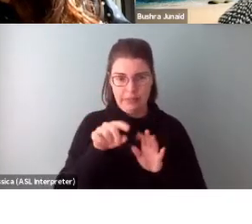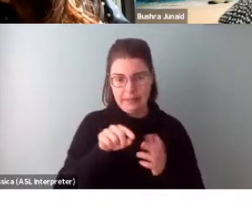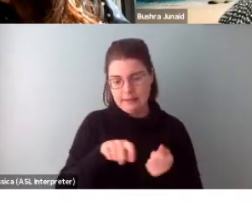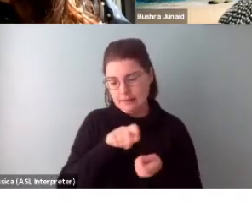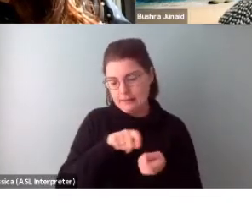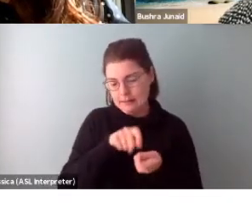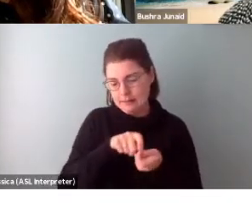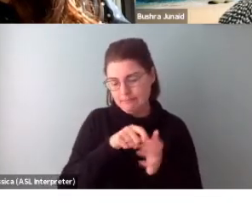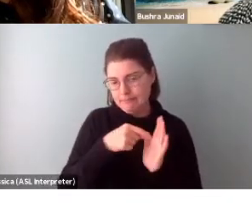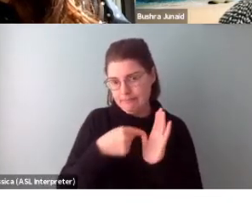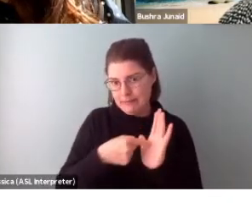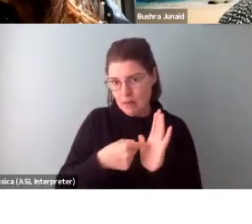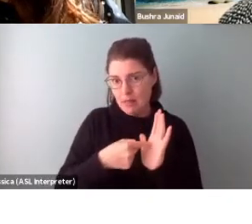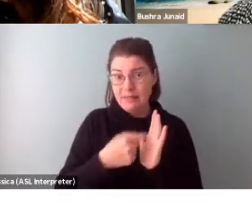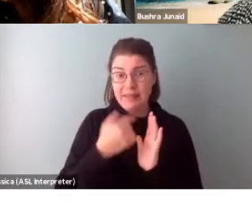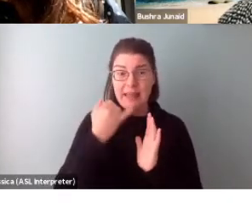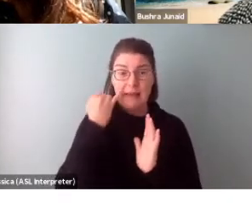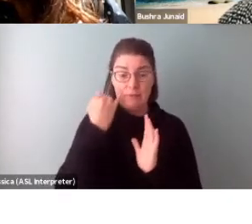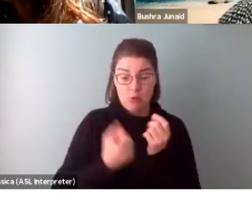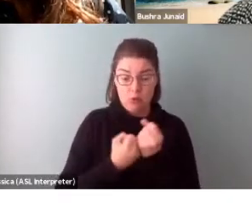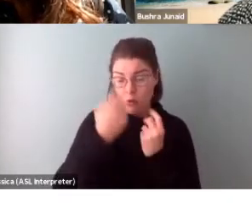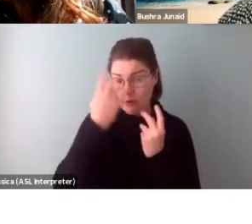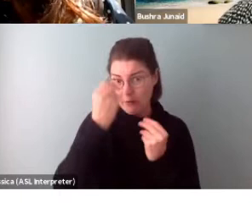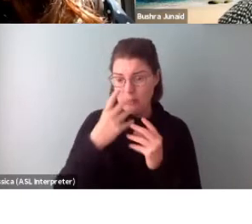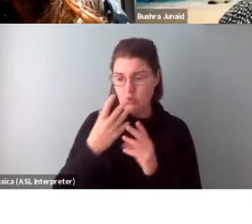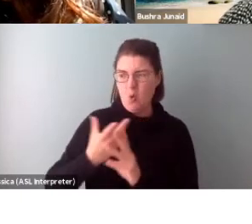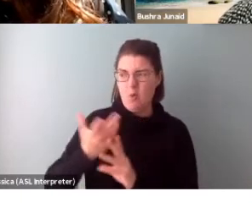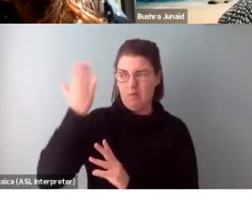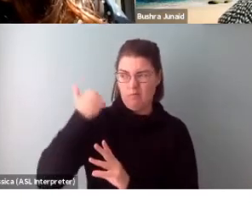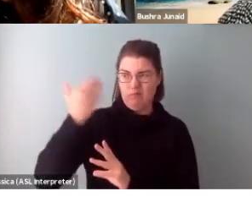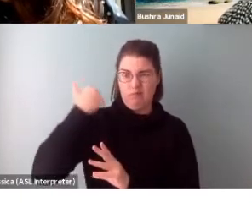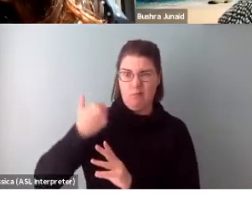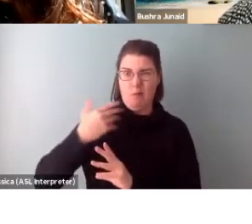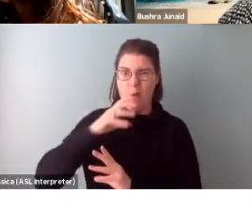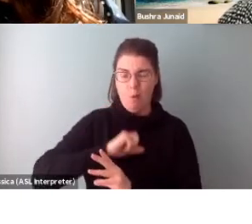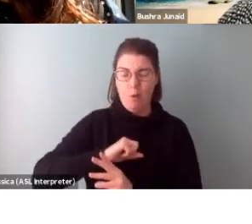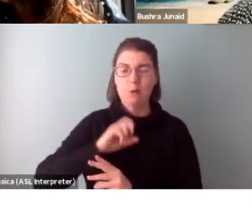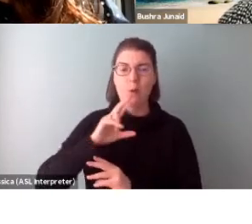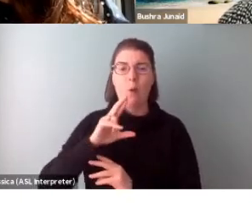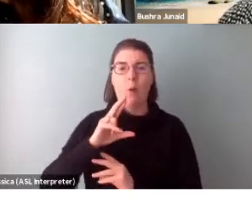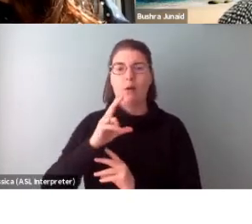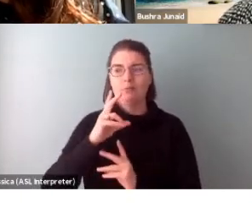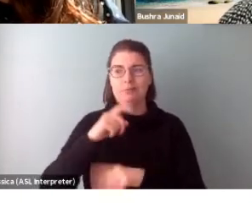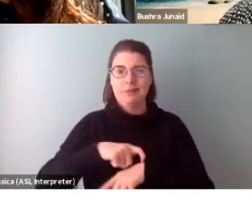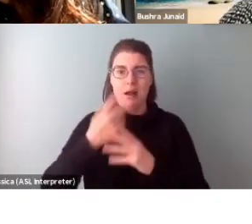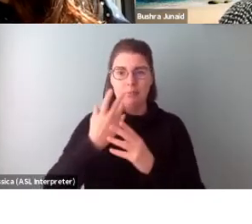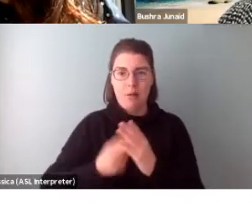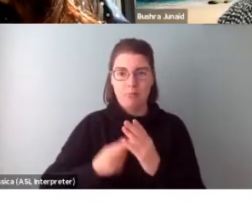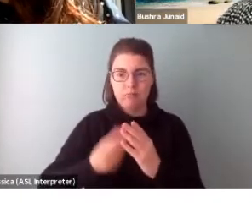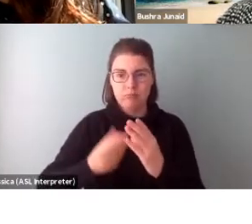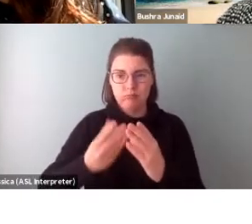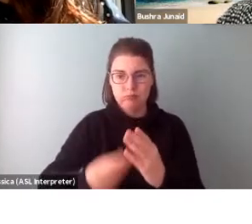If your support material is older or there have been gaps in your career, then it's important to explain why.